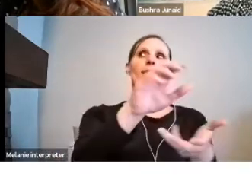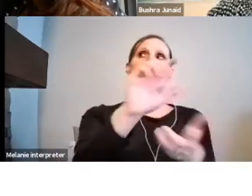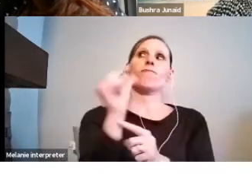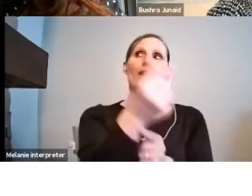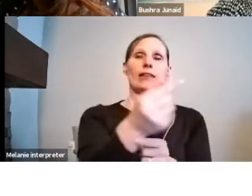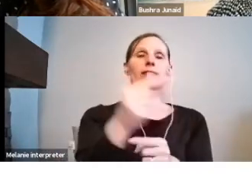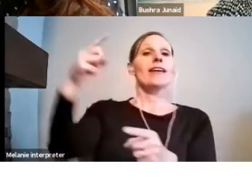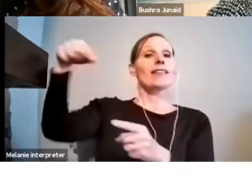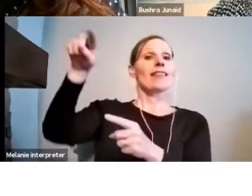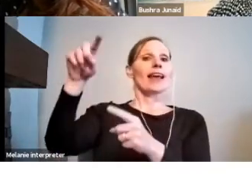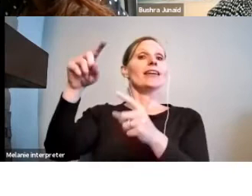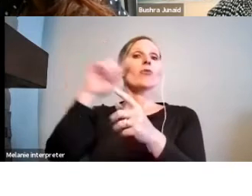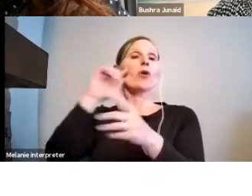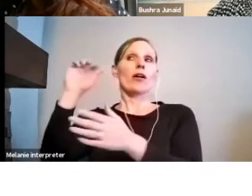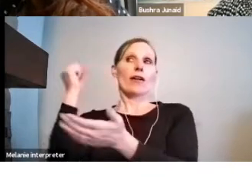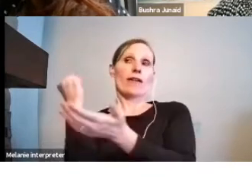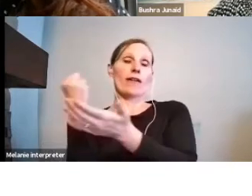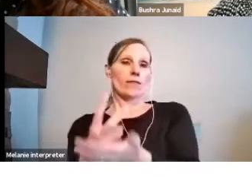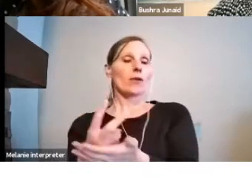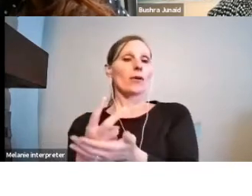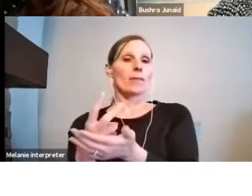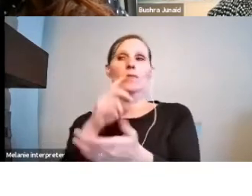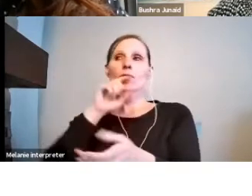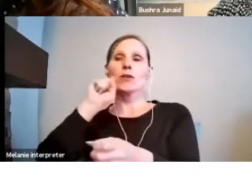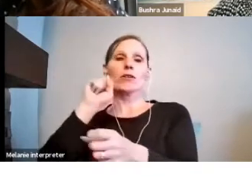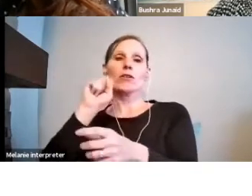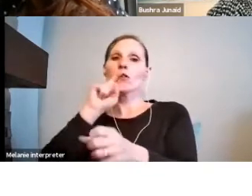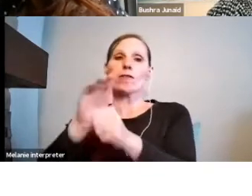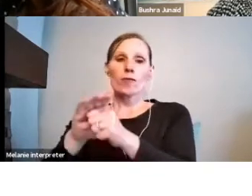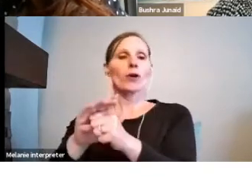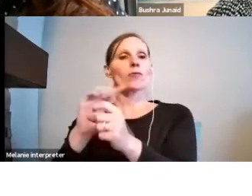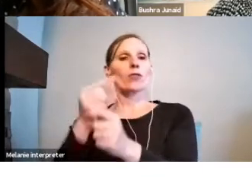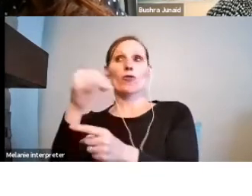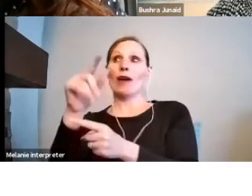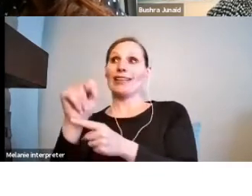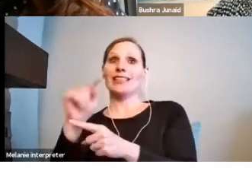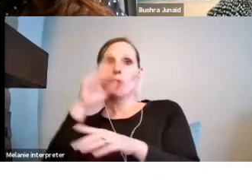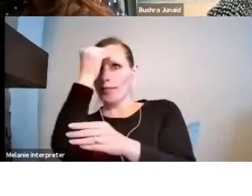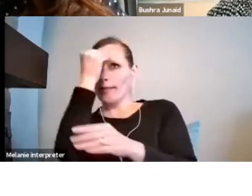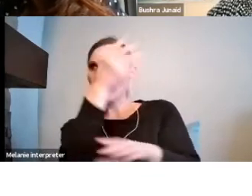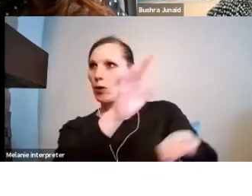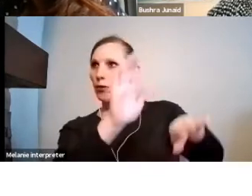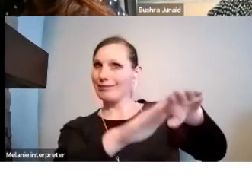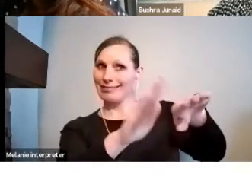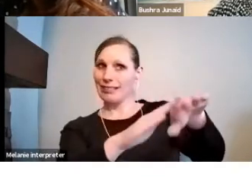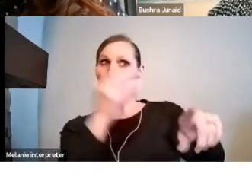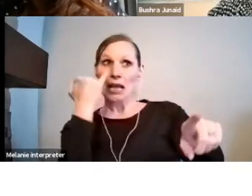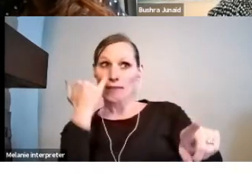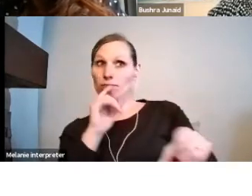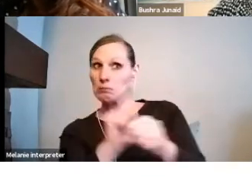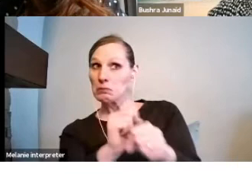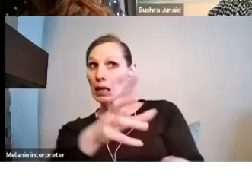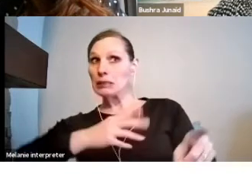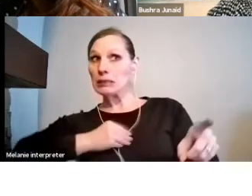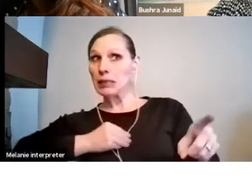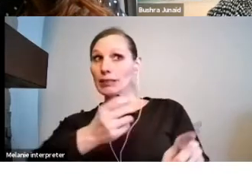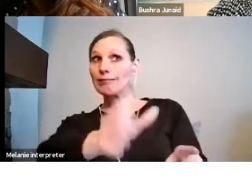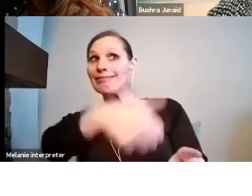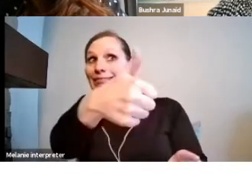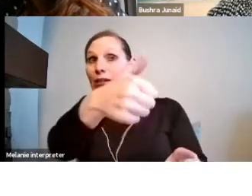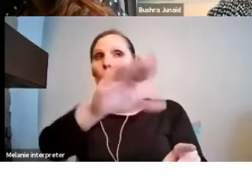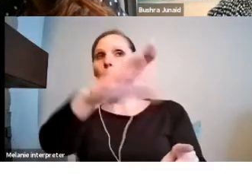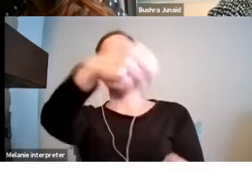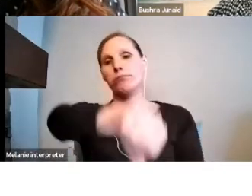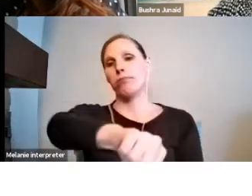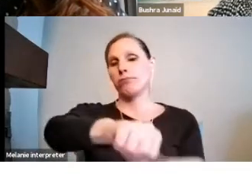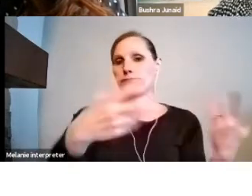the grants and notifies all applicants about whether they have received a grant. As